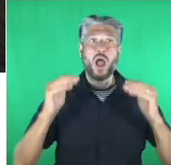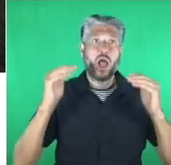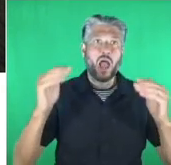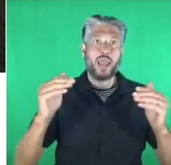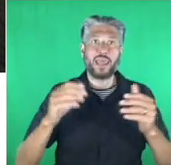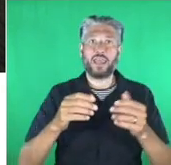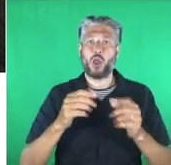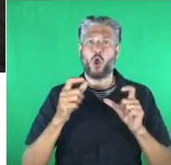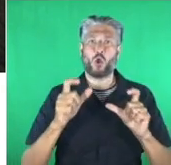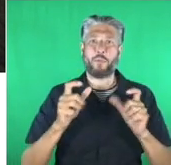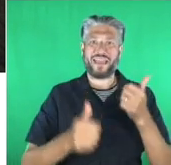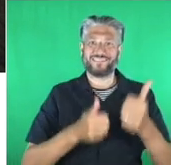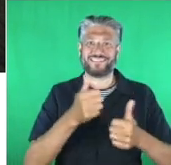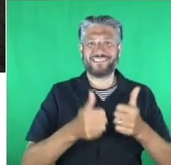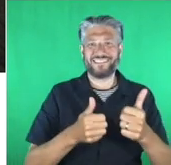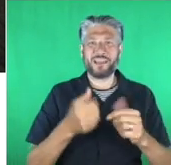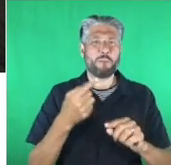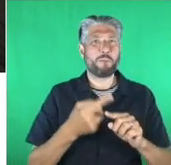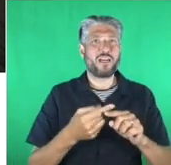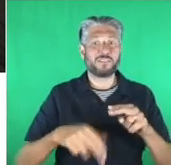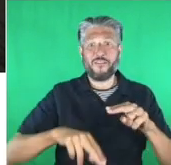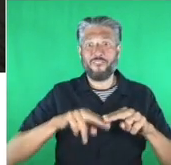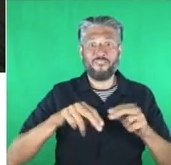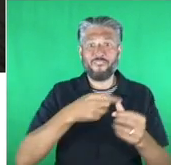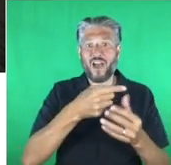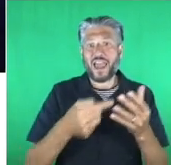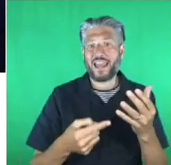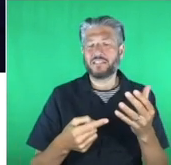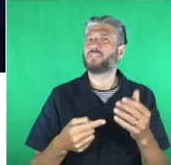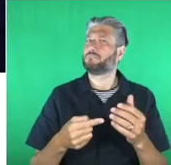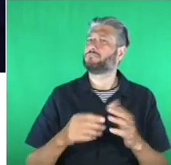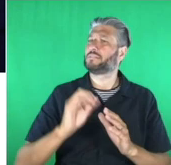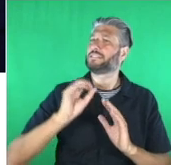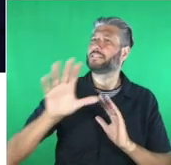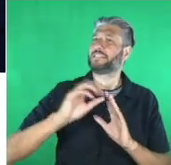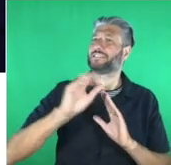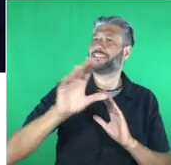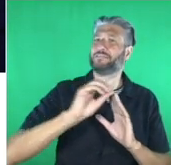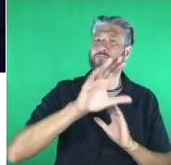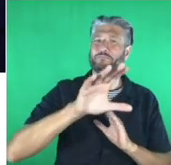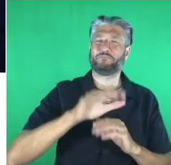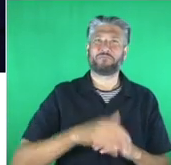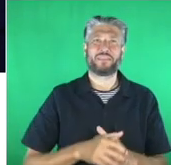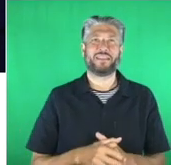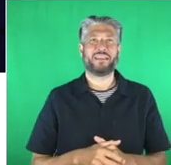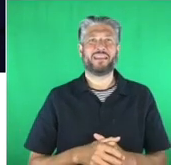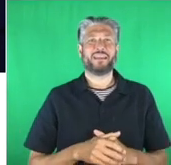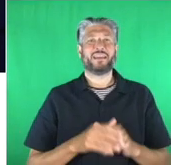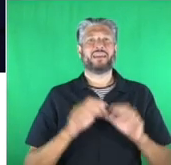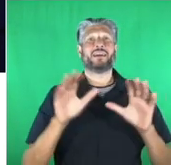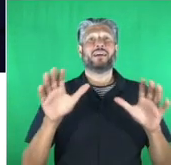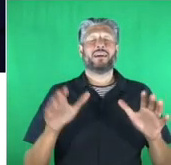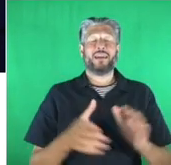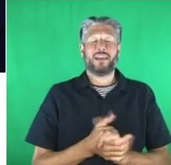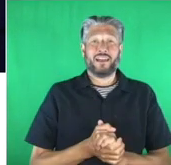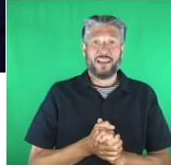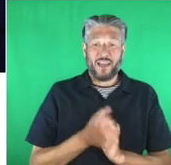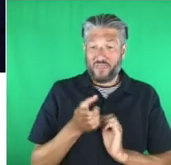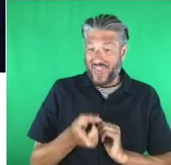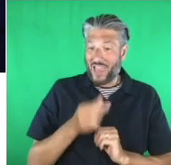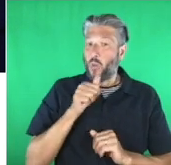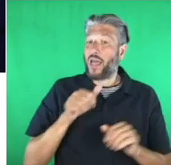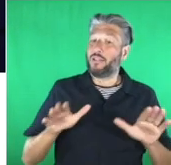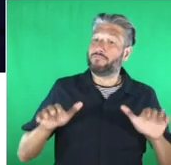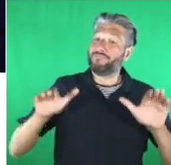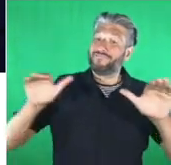medicine africa very worthy winner your trophy is on its way winging its way to you one could say shall we get on with the awards